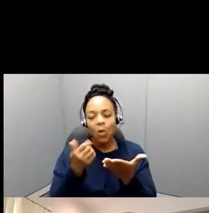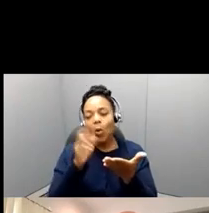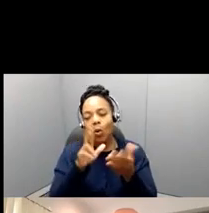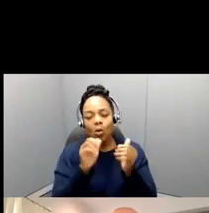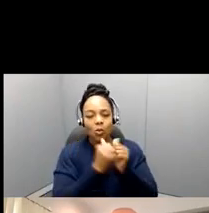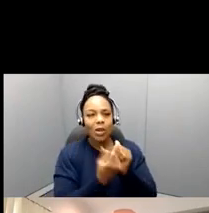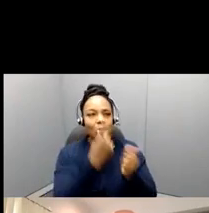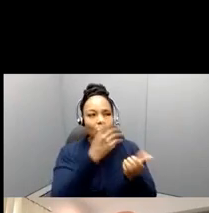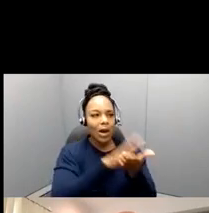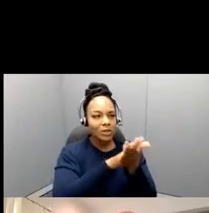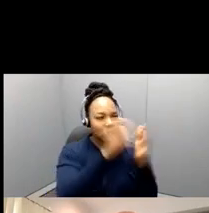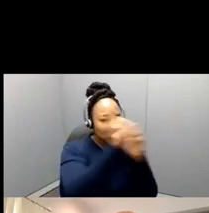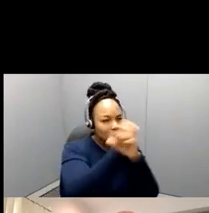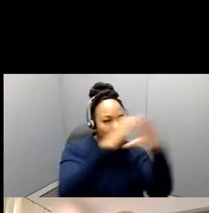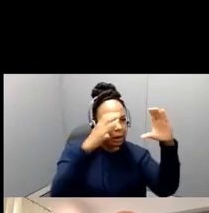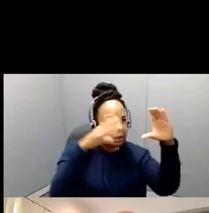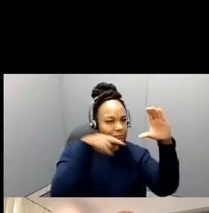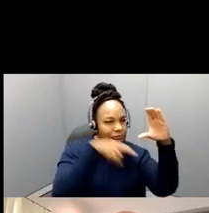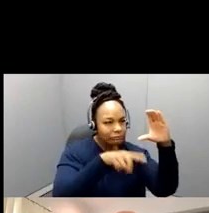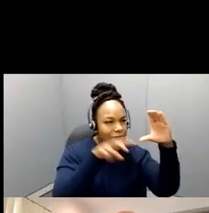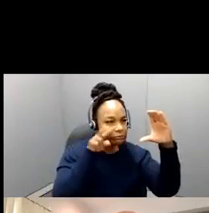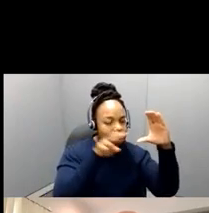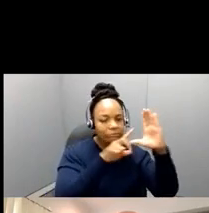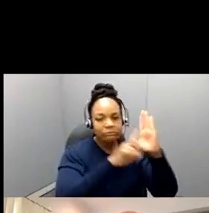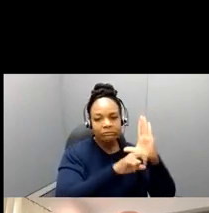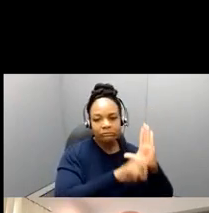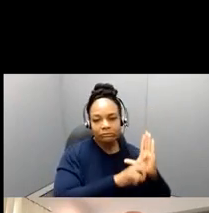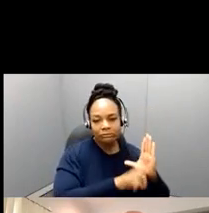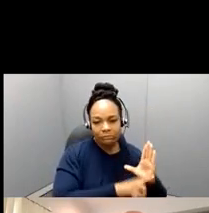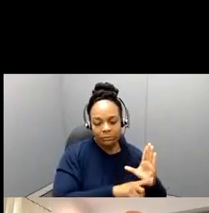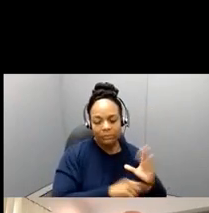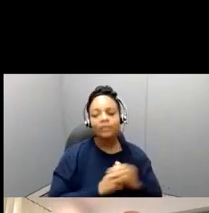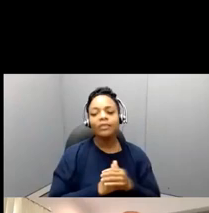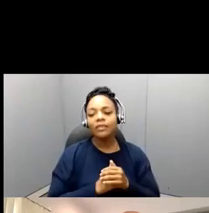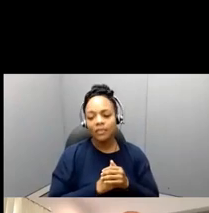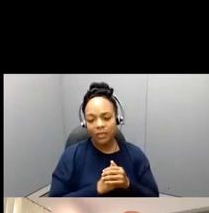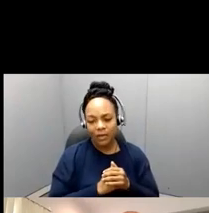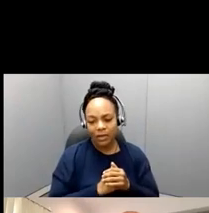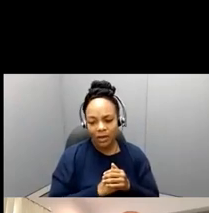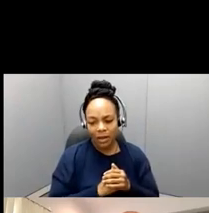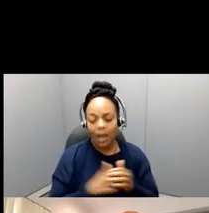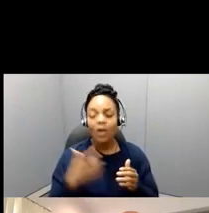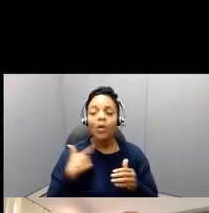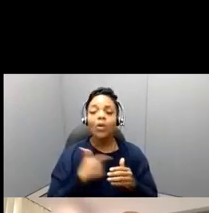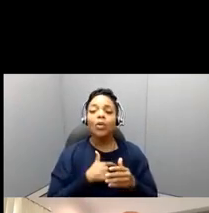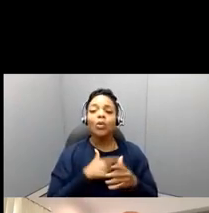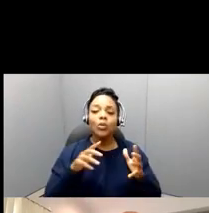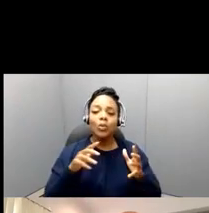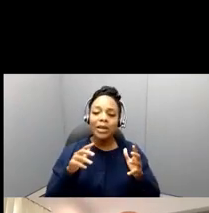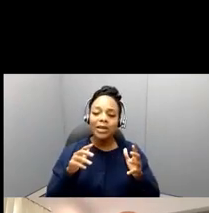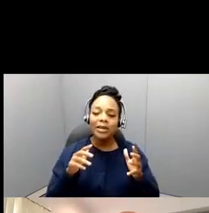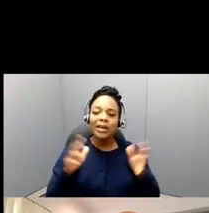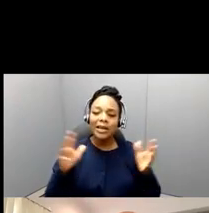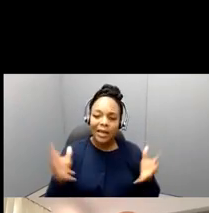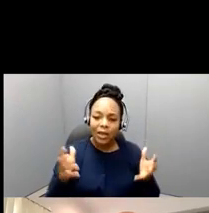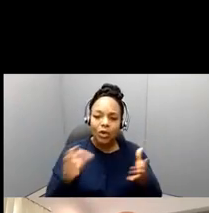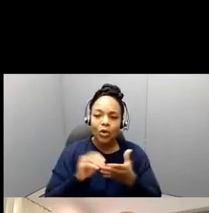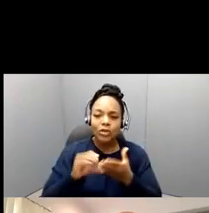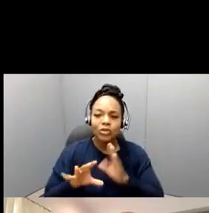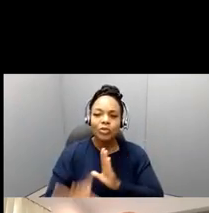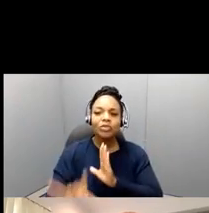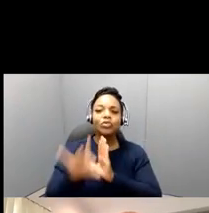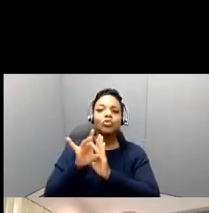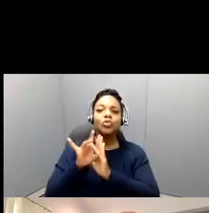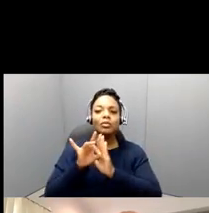often find that we do have studies and encourage studies, that we'll, we'll, focus on issues that are around race, gender,